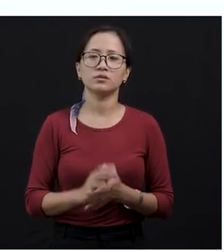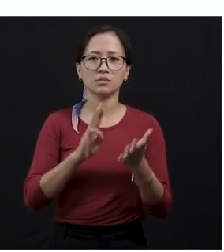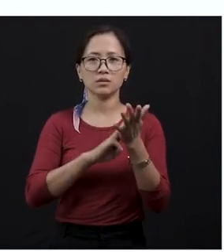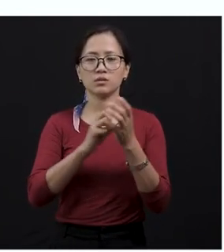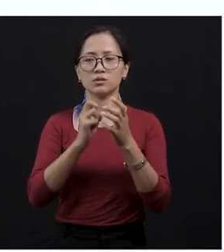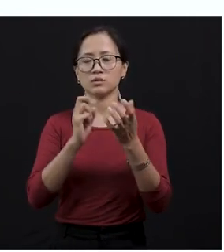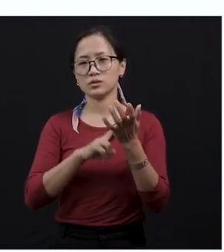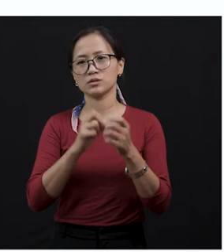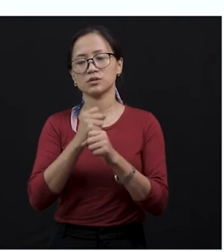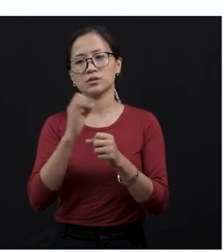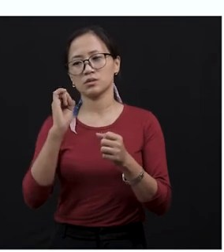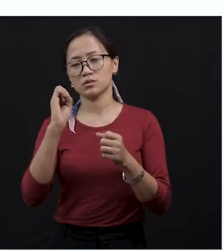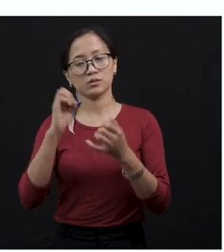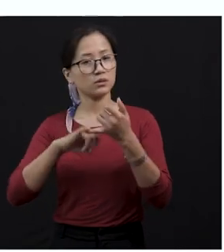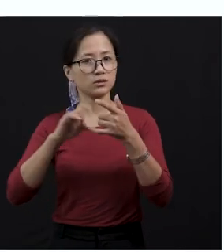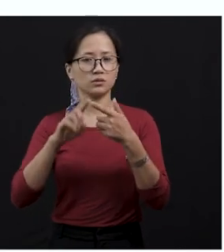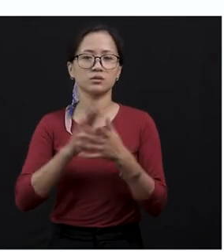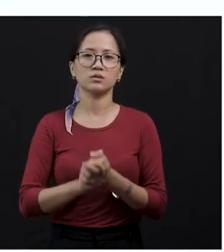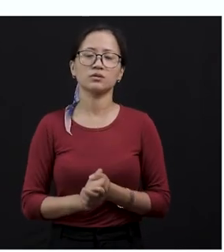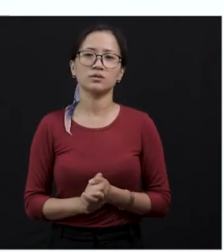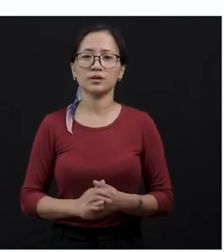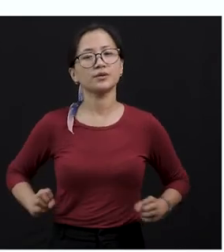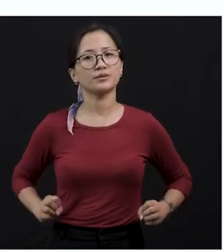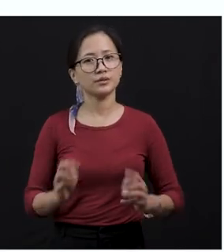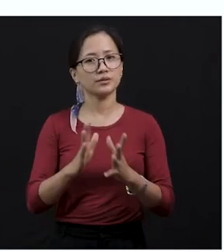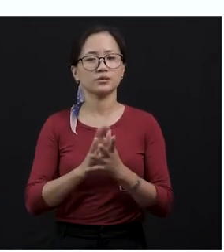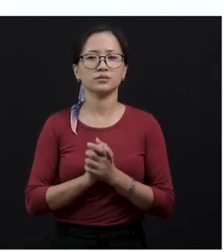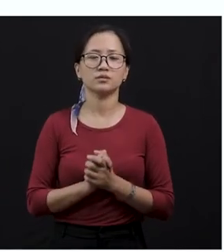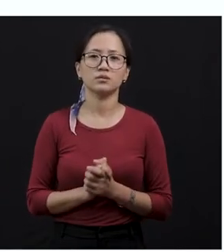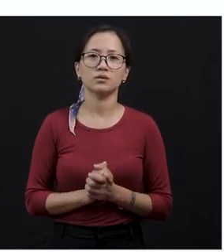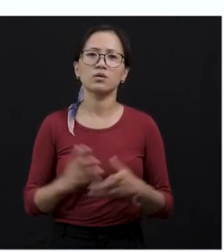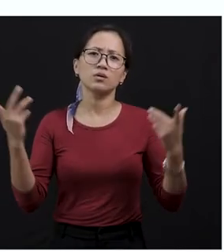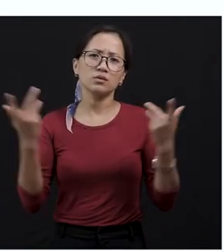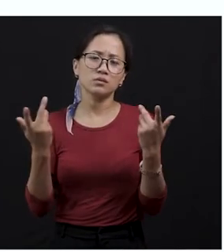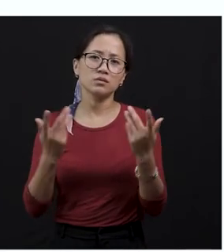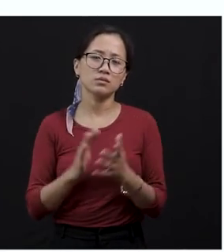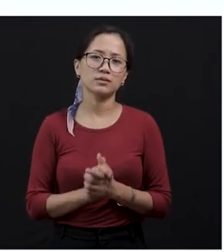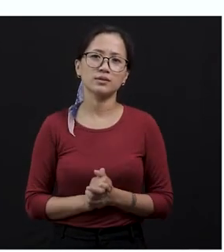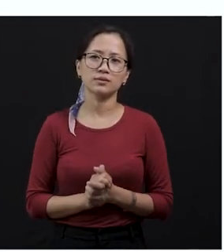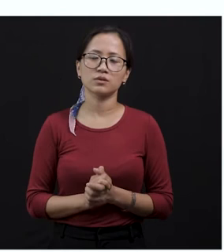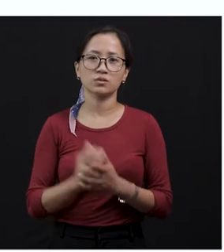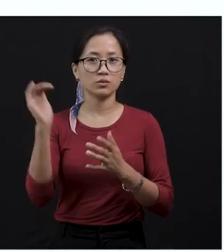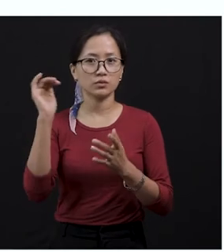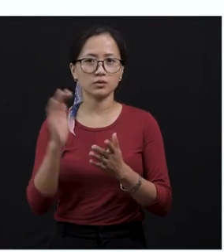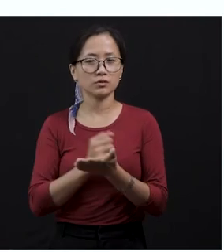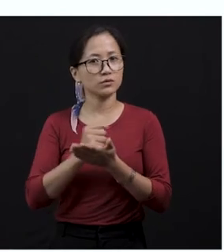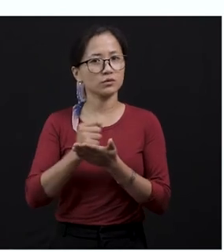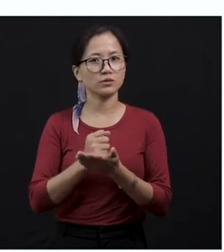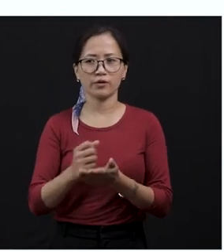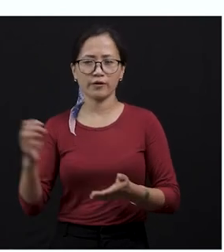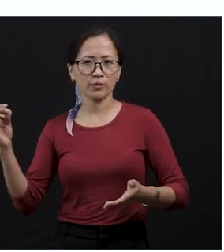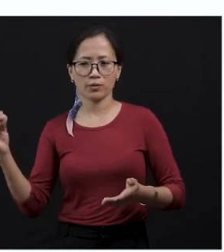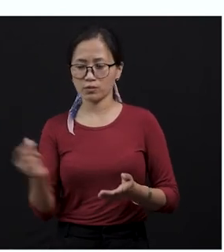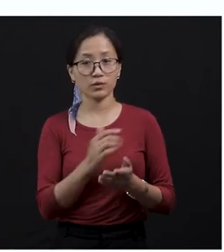already come to the place where the cobra is ready to attack, what happened? The cobra just tried to give